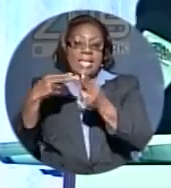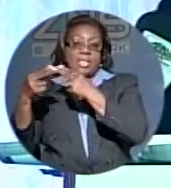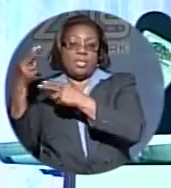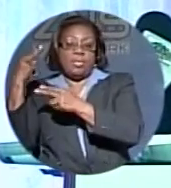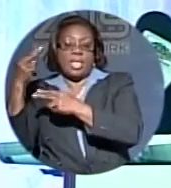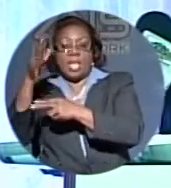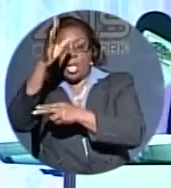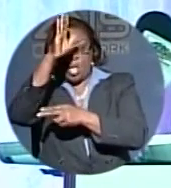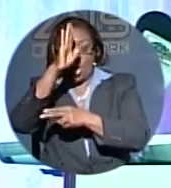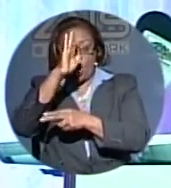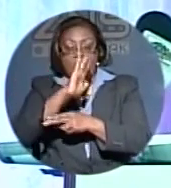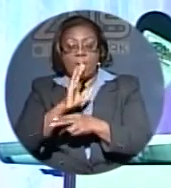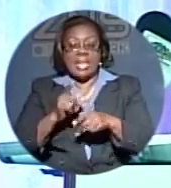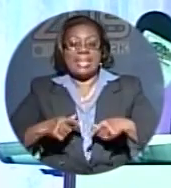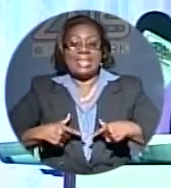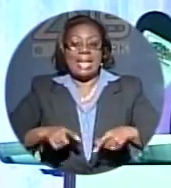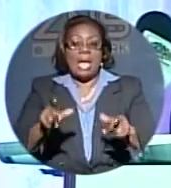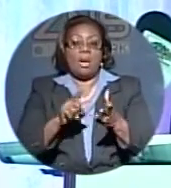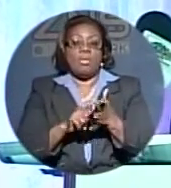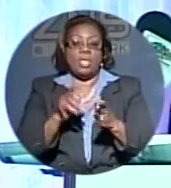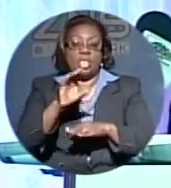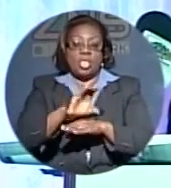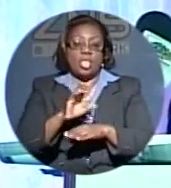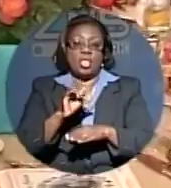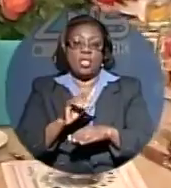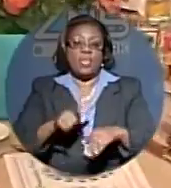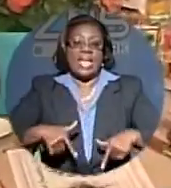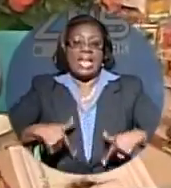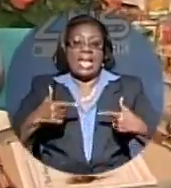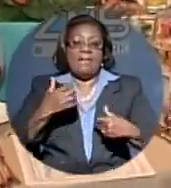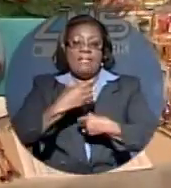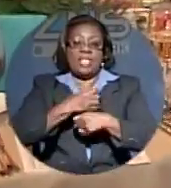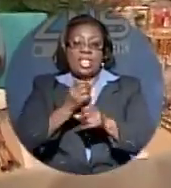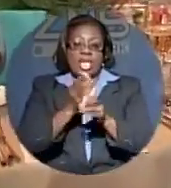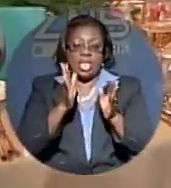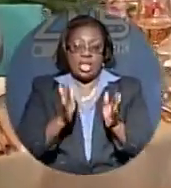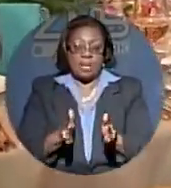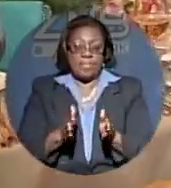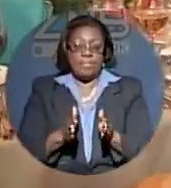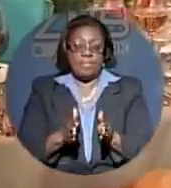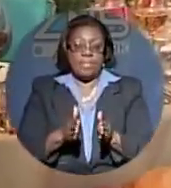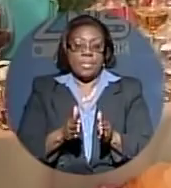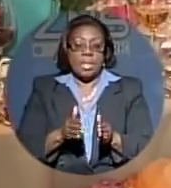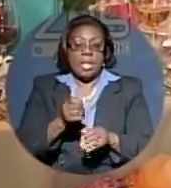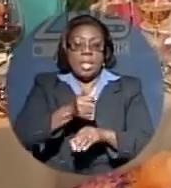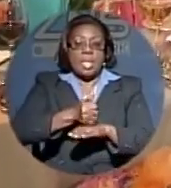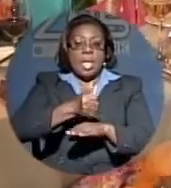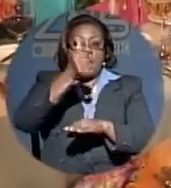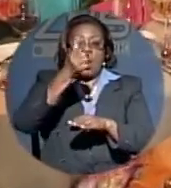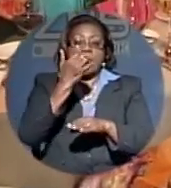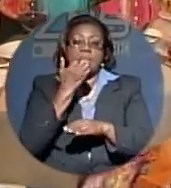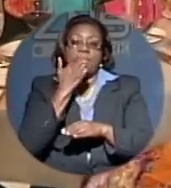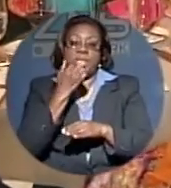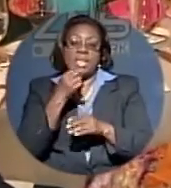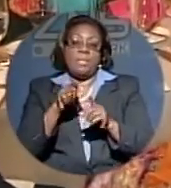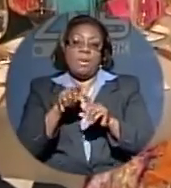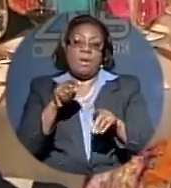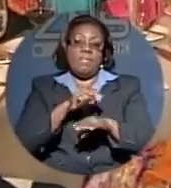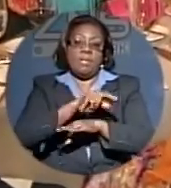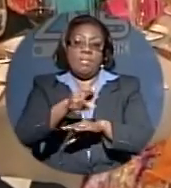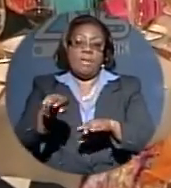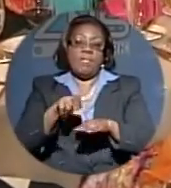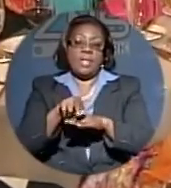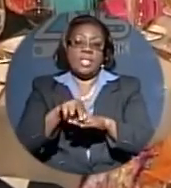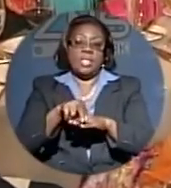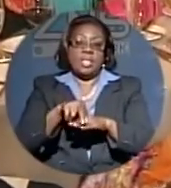allowed this church to be a life changer. The Archbishop of the province of the West Indies, the Most Reverend Dr. John Holder,